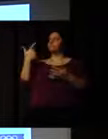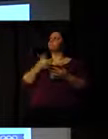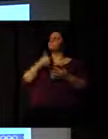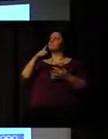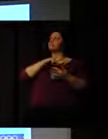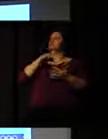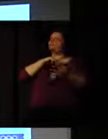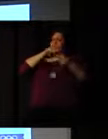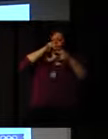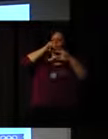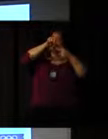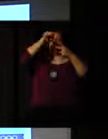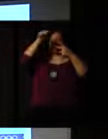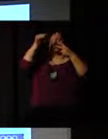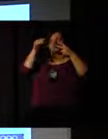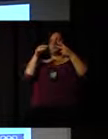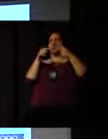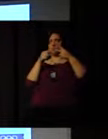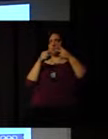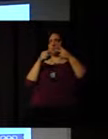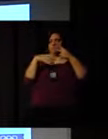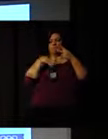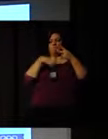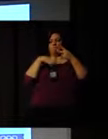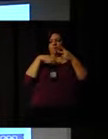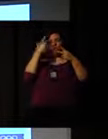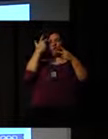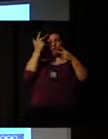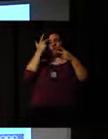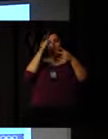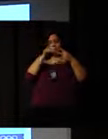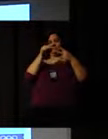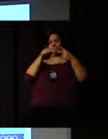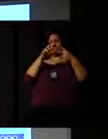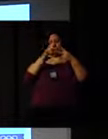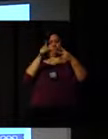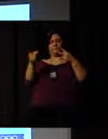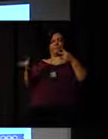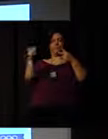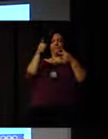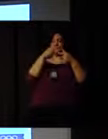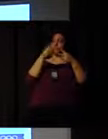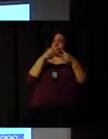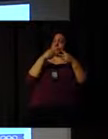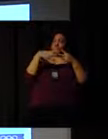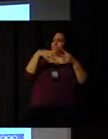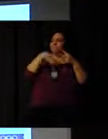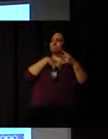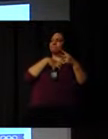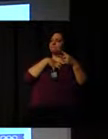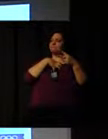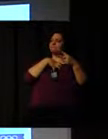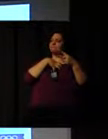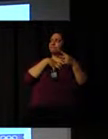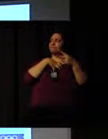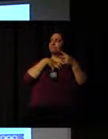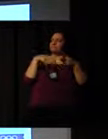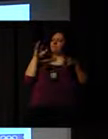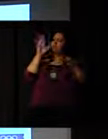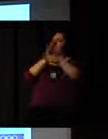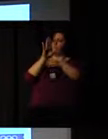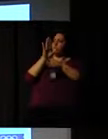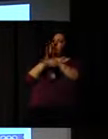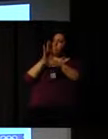Two different innovative senses. The sense of competition and the sense of cooperation. And, I think it can be